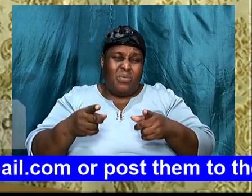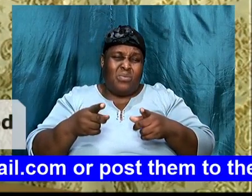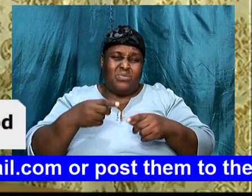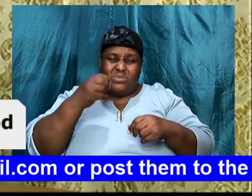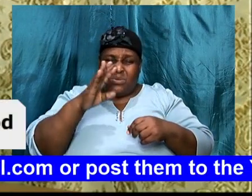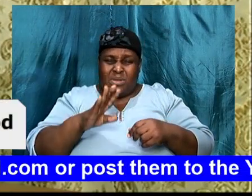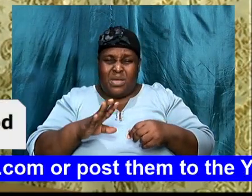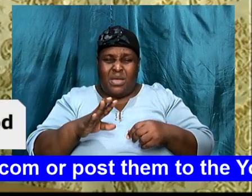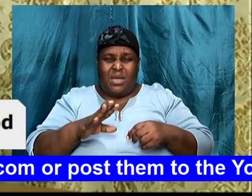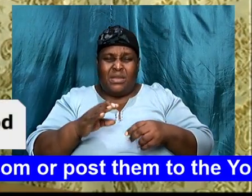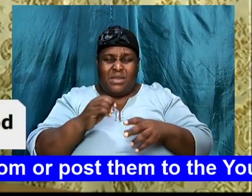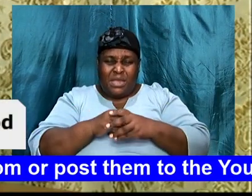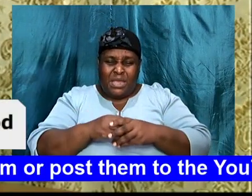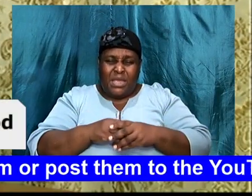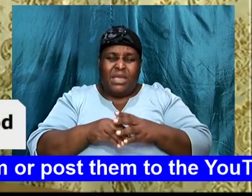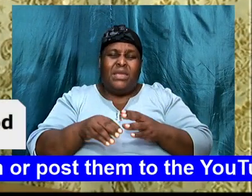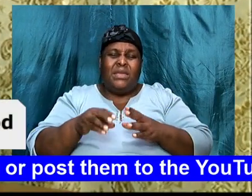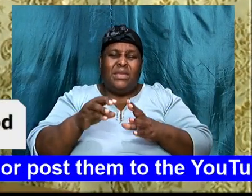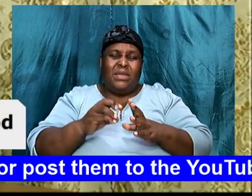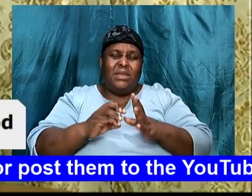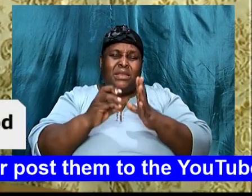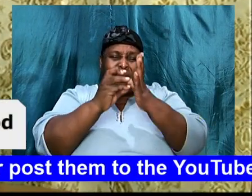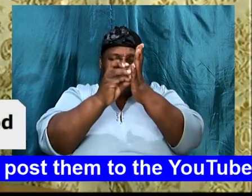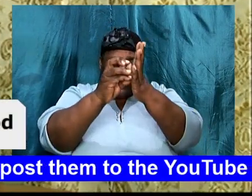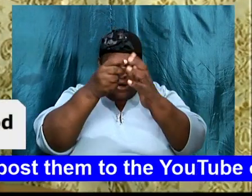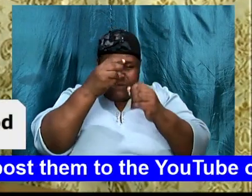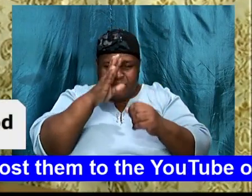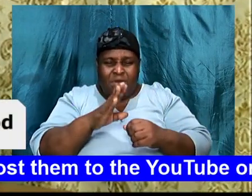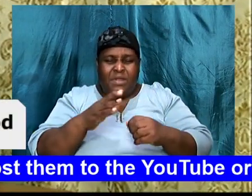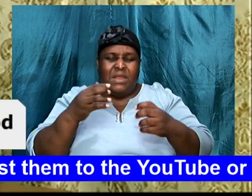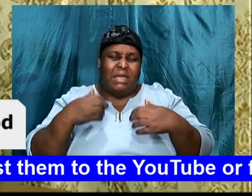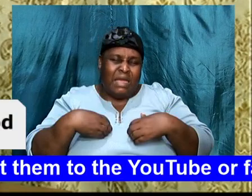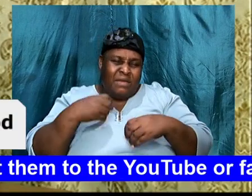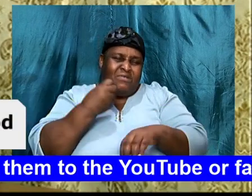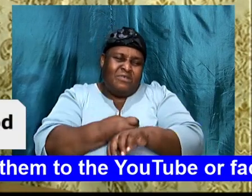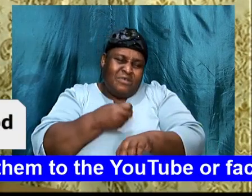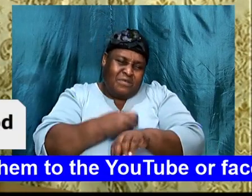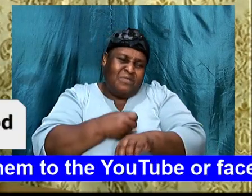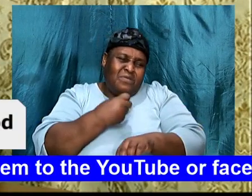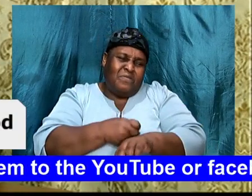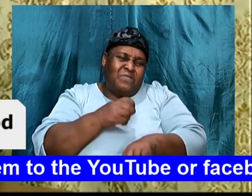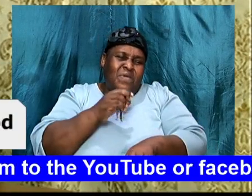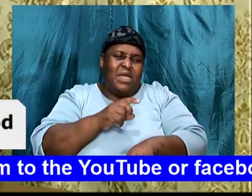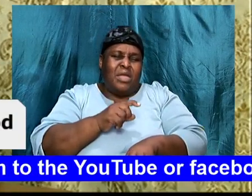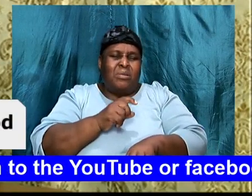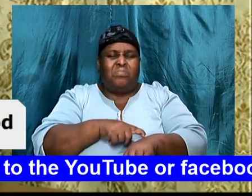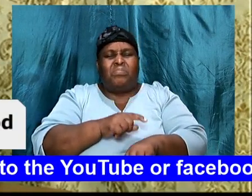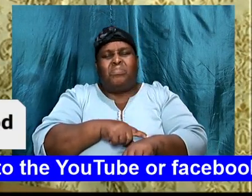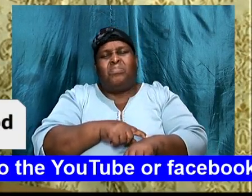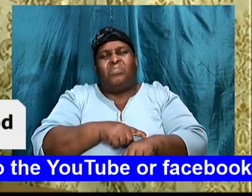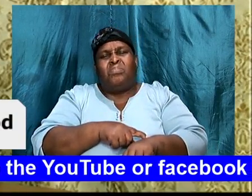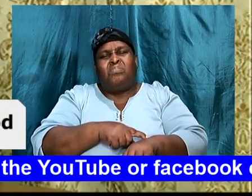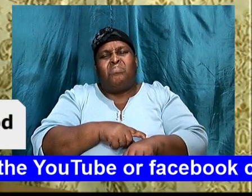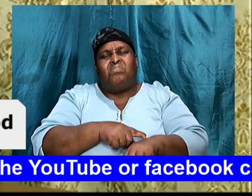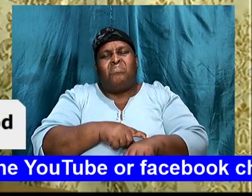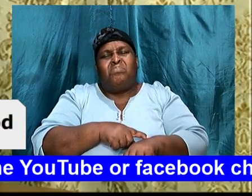and then, the, the rough times, that we go through now, and say, boy, look here, why am I never, follow the will of God?